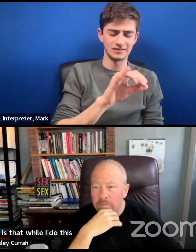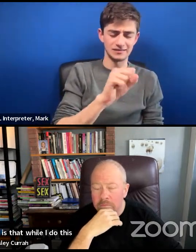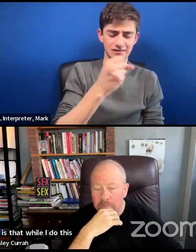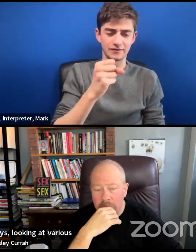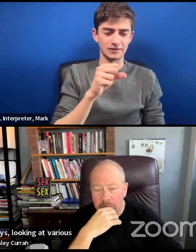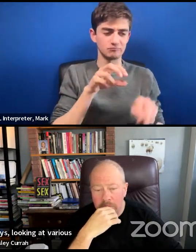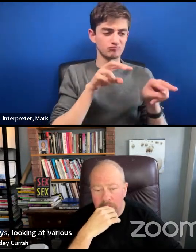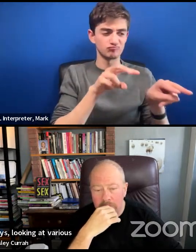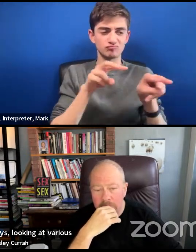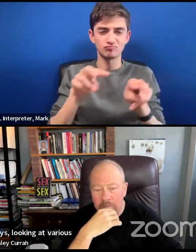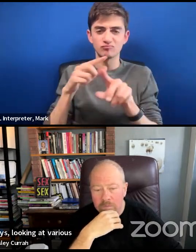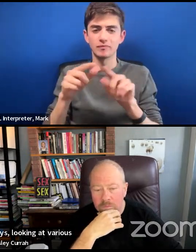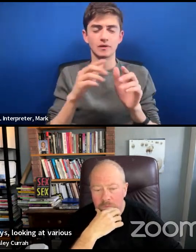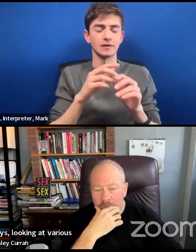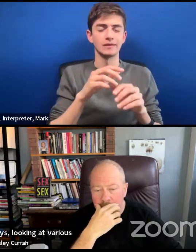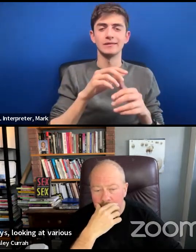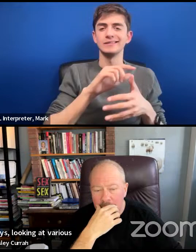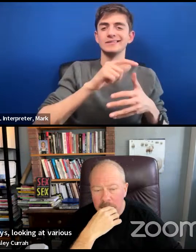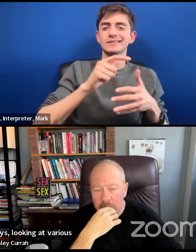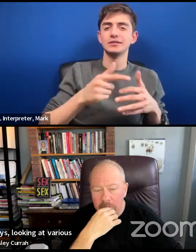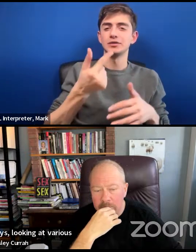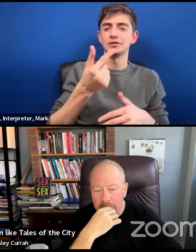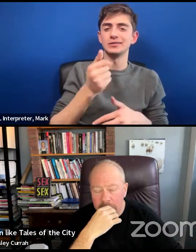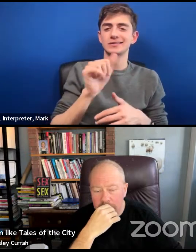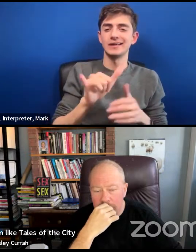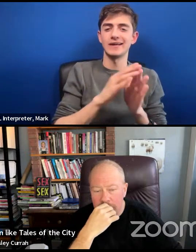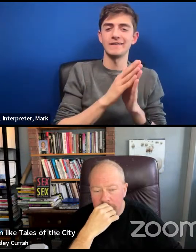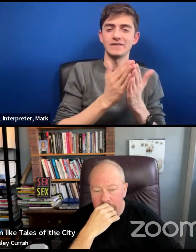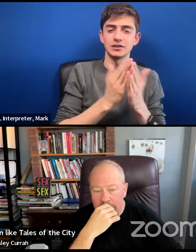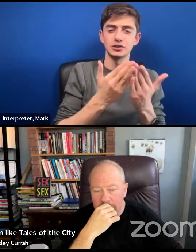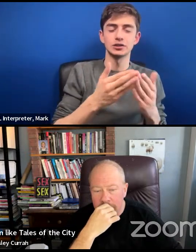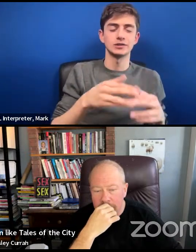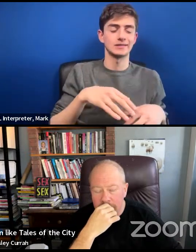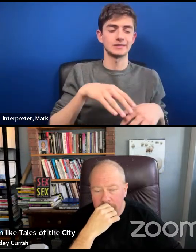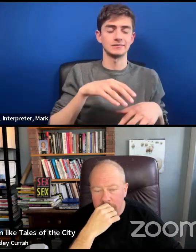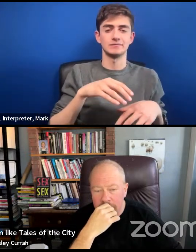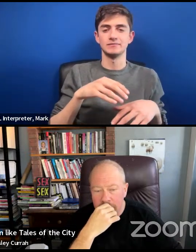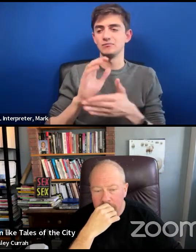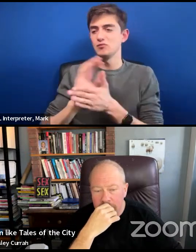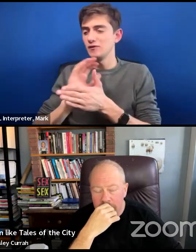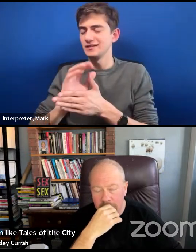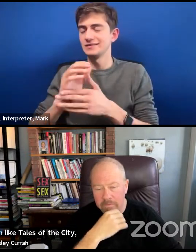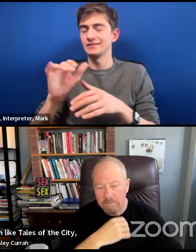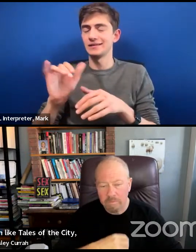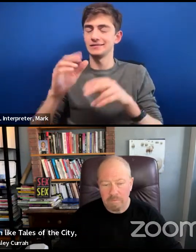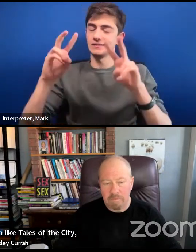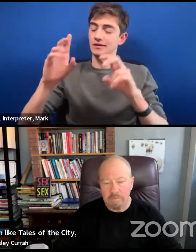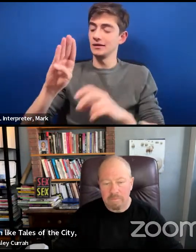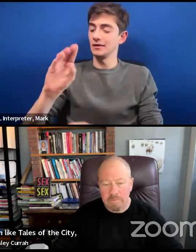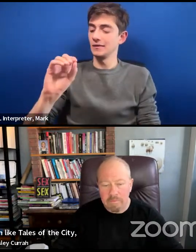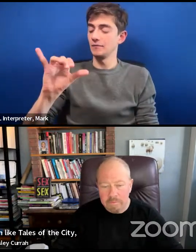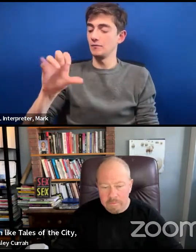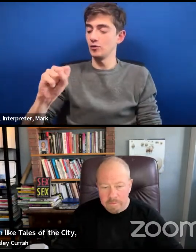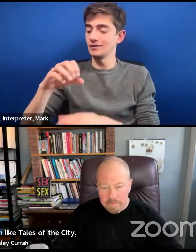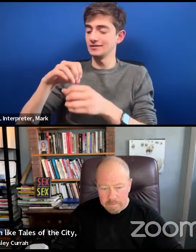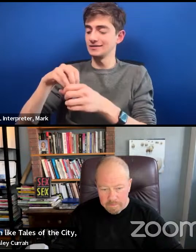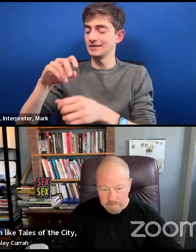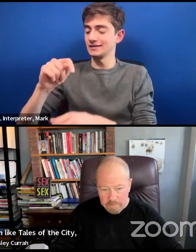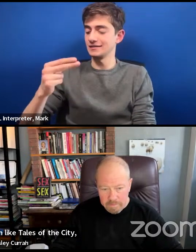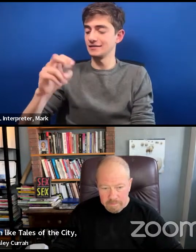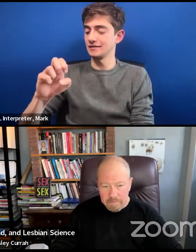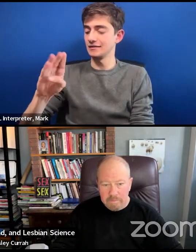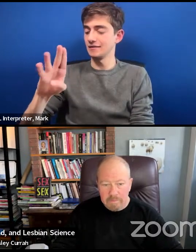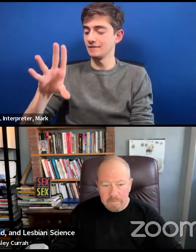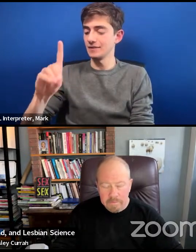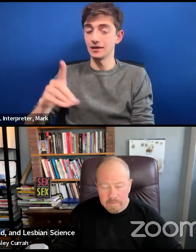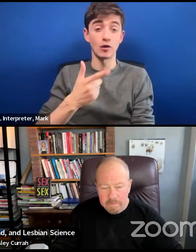fiction like Tales of the City, films like The Boys in the Band, and lesbian science fiction like Born in Flames,